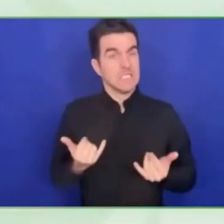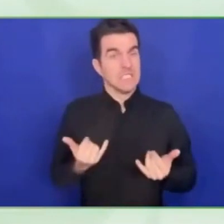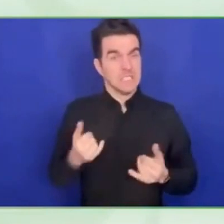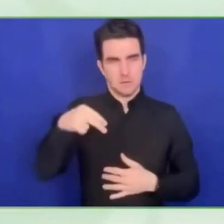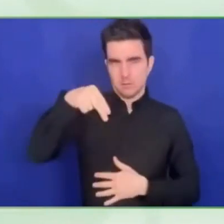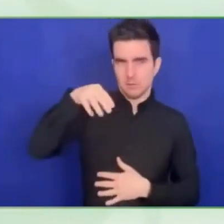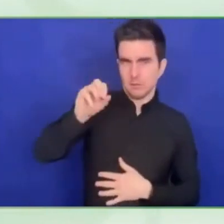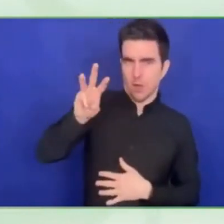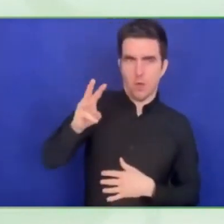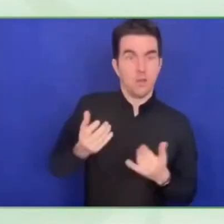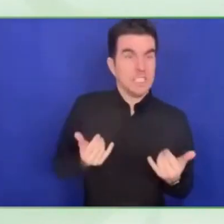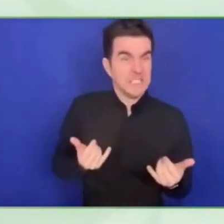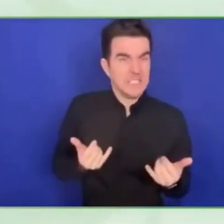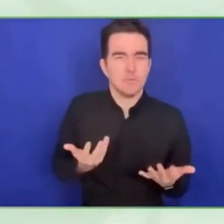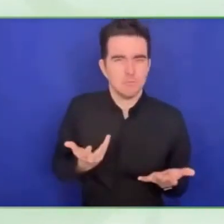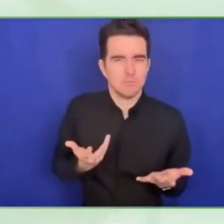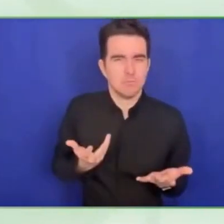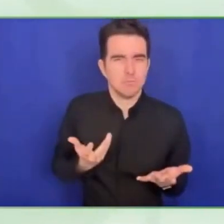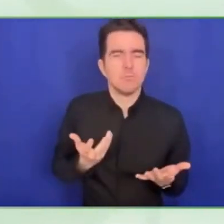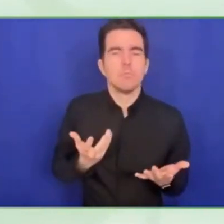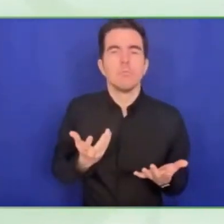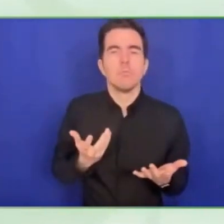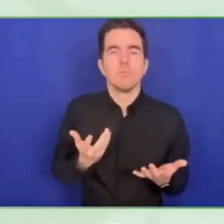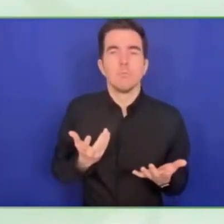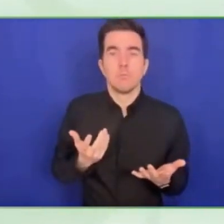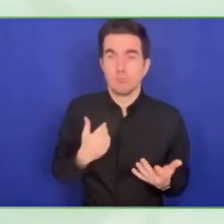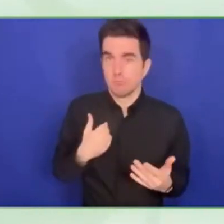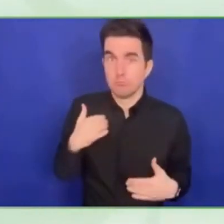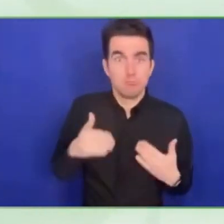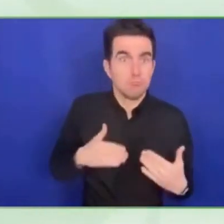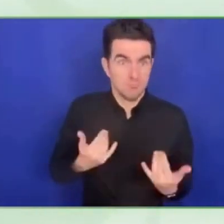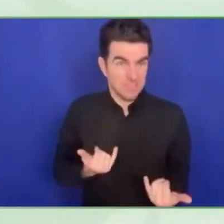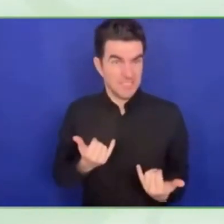Finish off our opening panel. a huge round of applause please for Bernard.